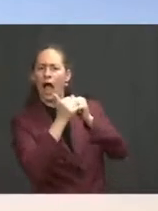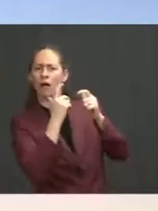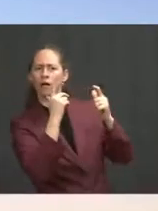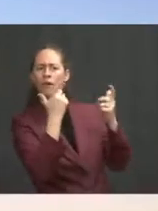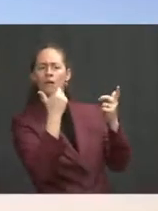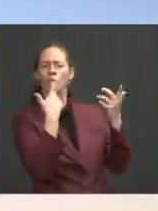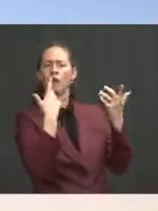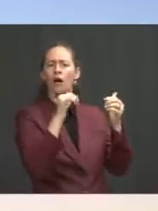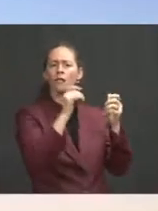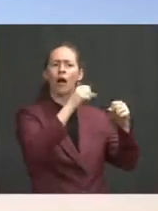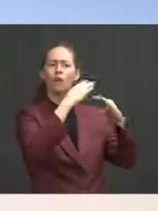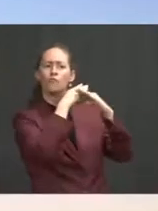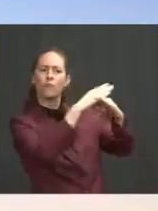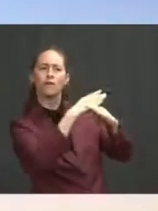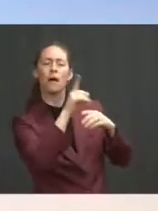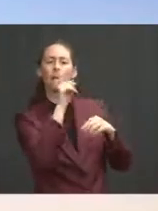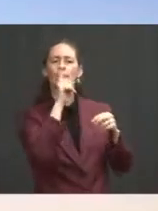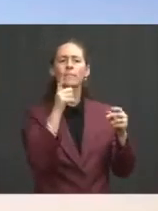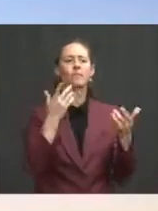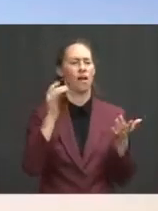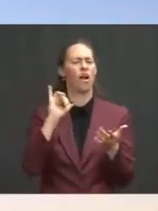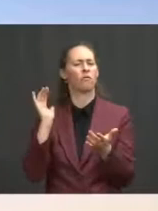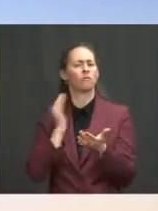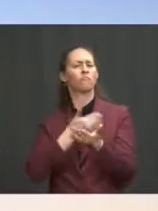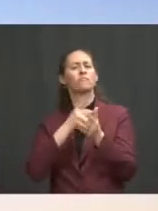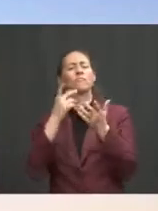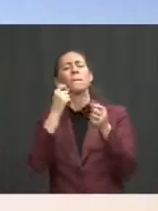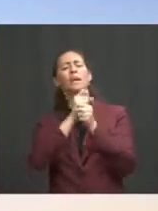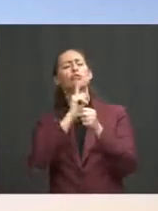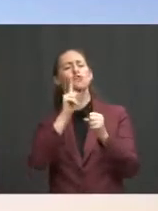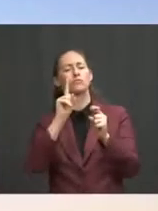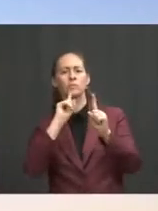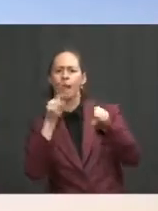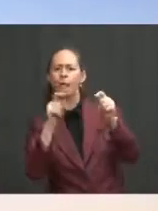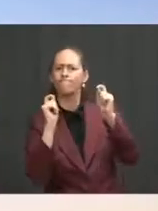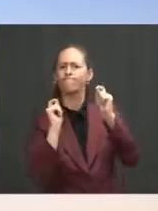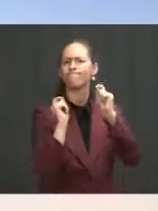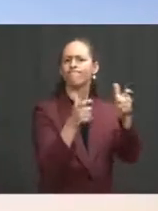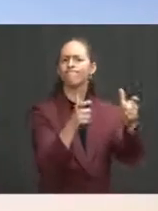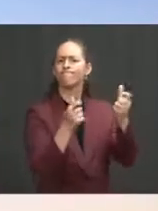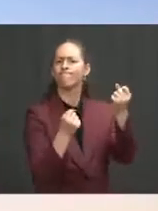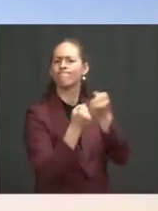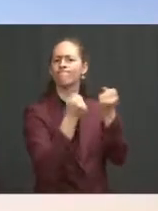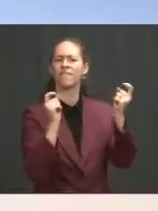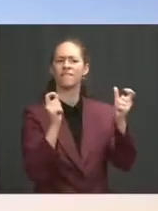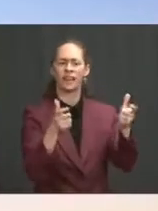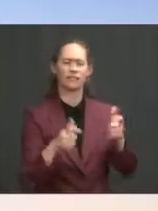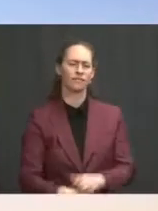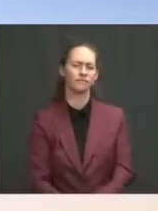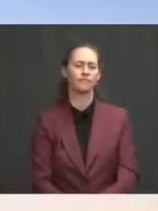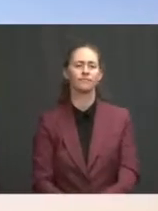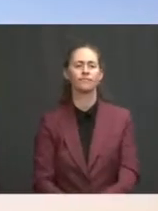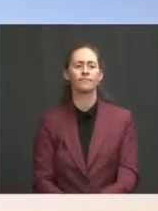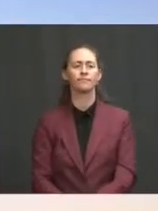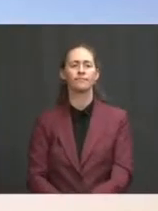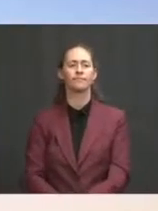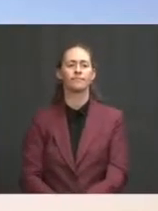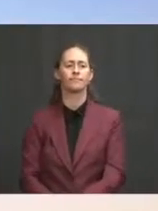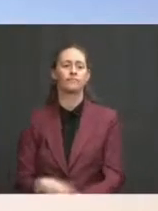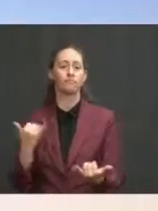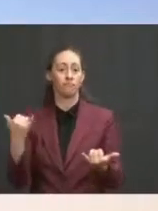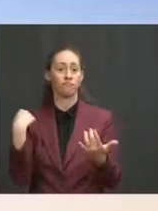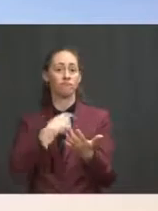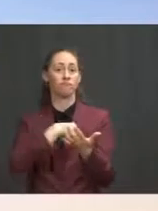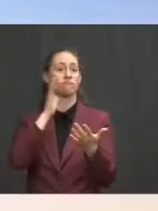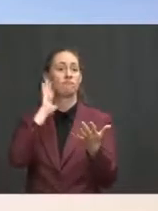government's response is as quick and effective as possible. And to do that, we also announced a series of actions today to address